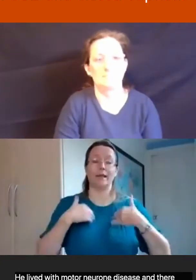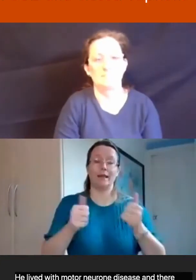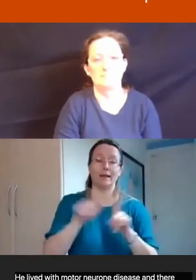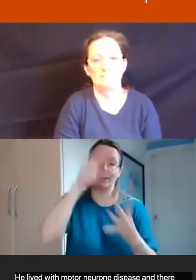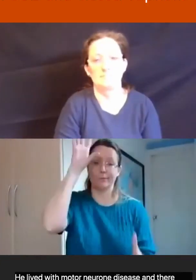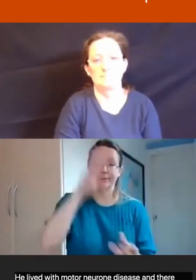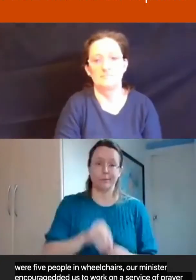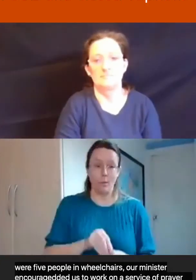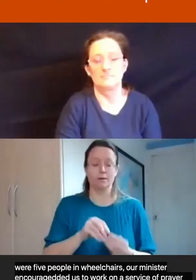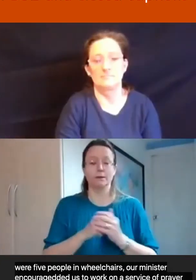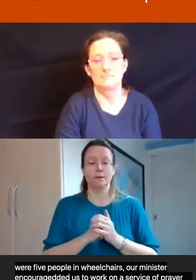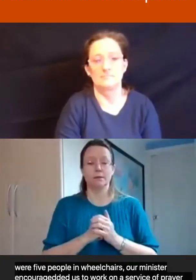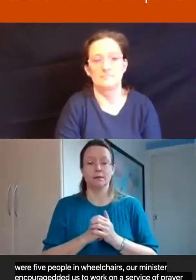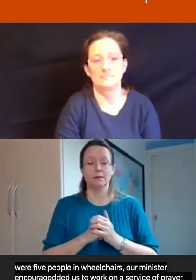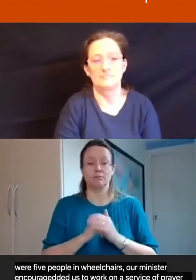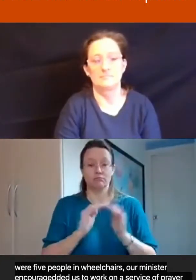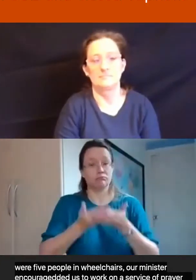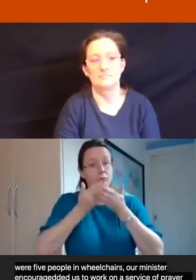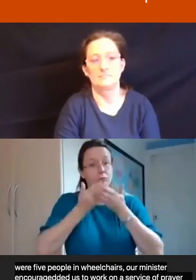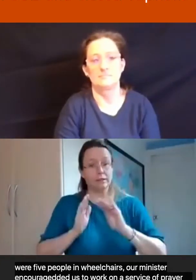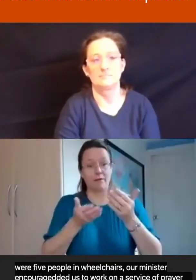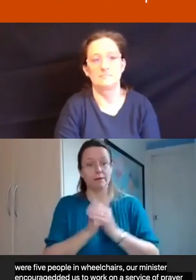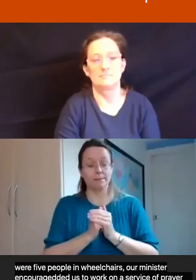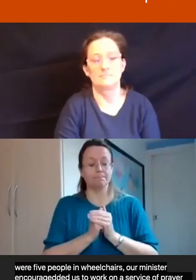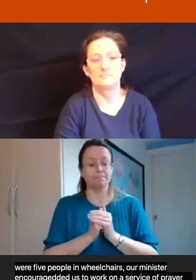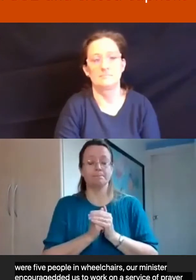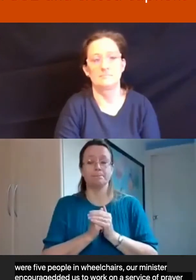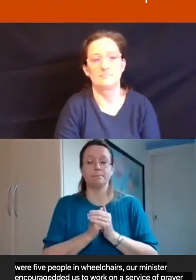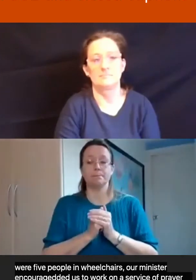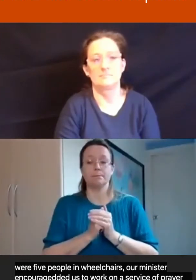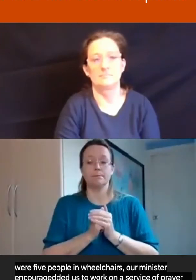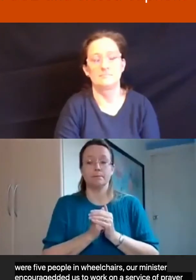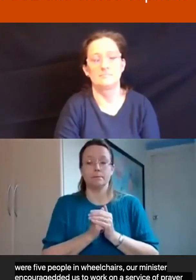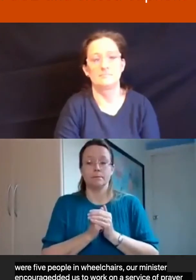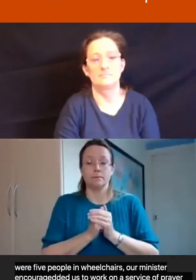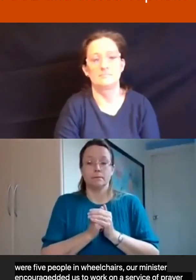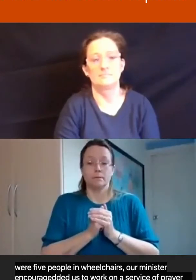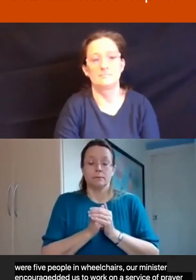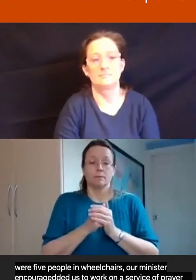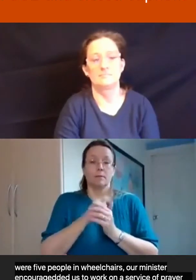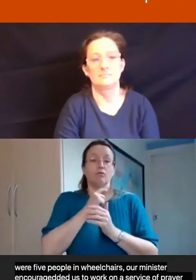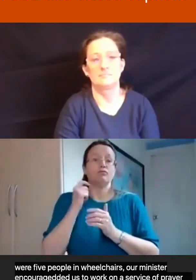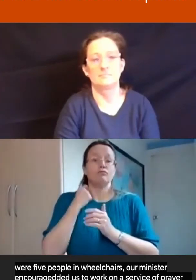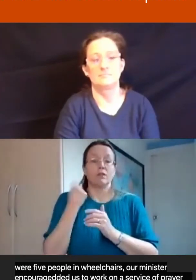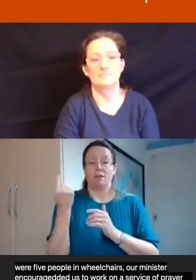A eucharistic service. She herself had lived through severe cancer and treatment.